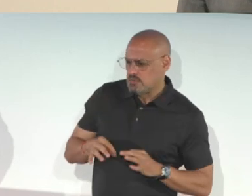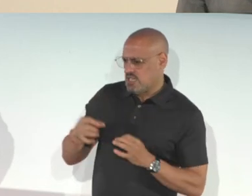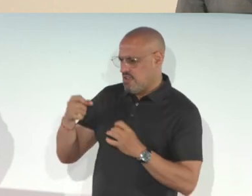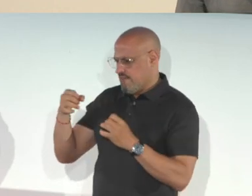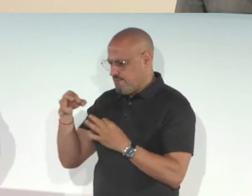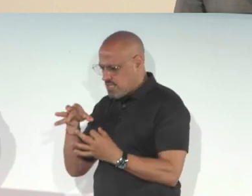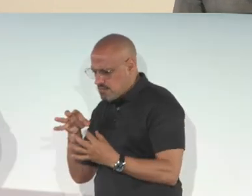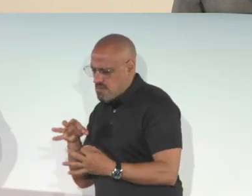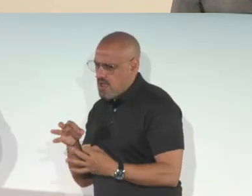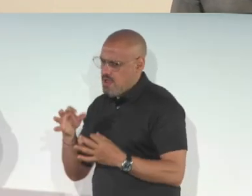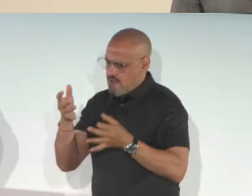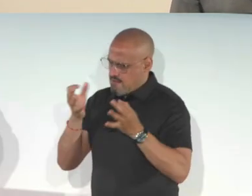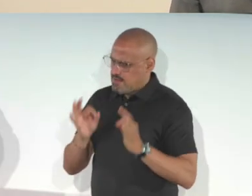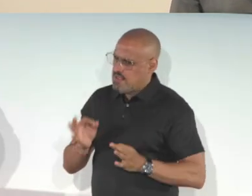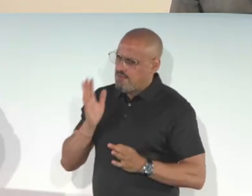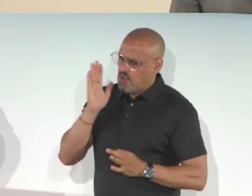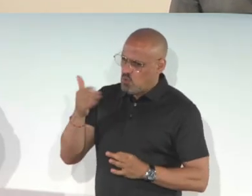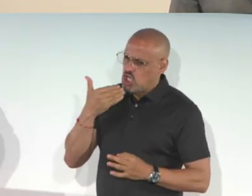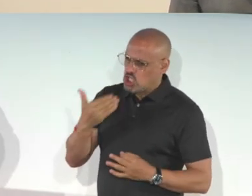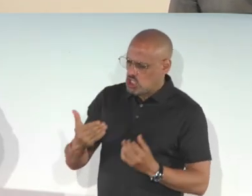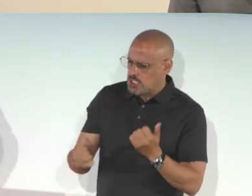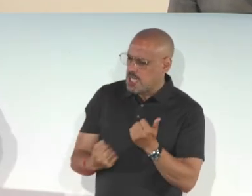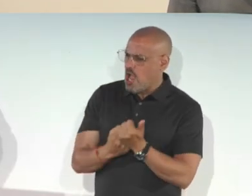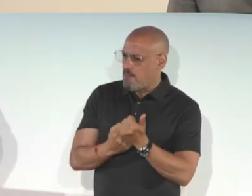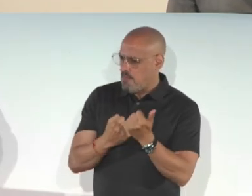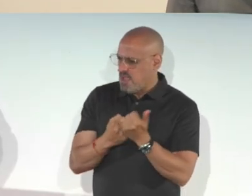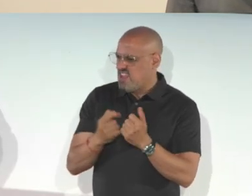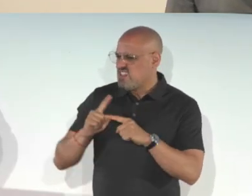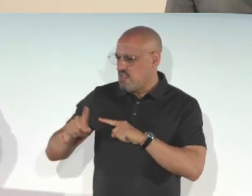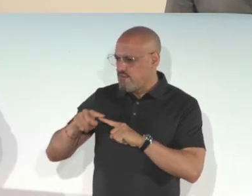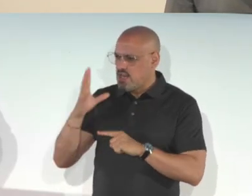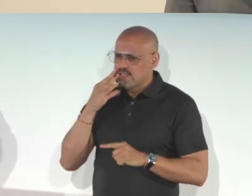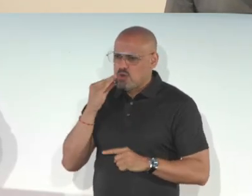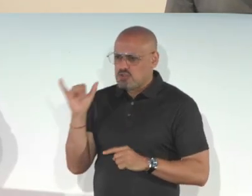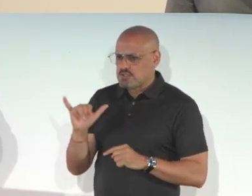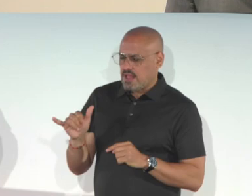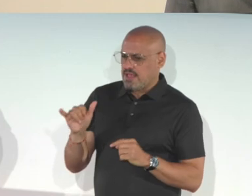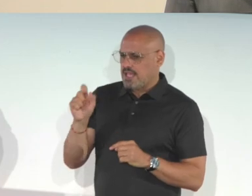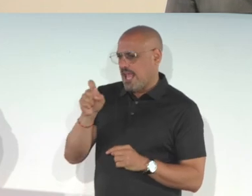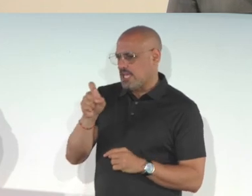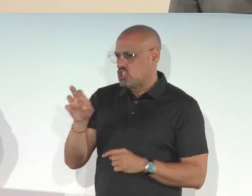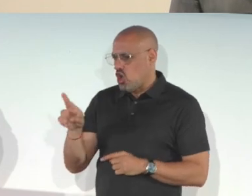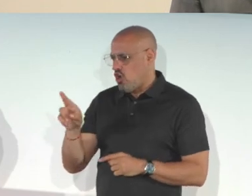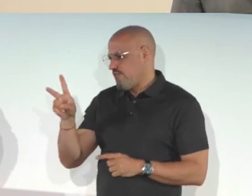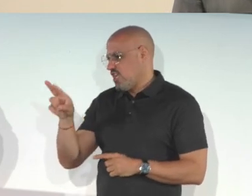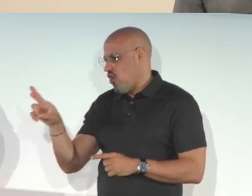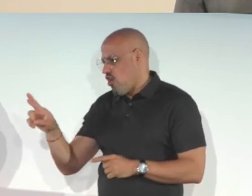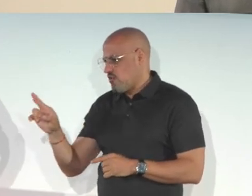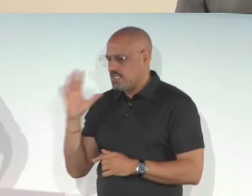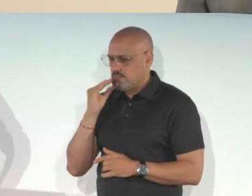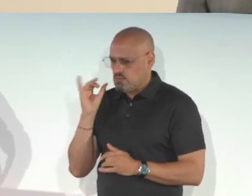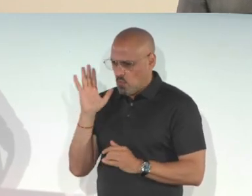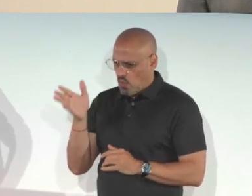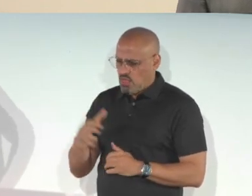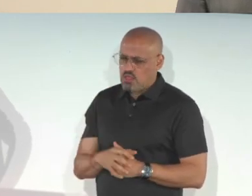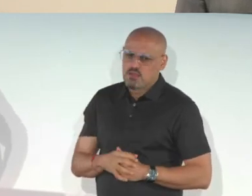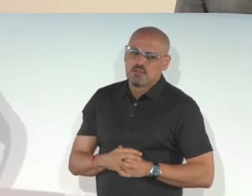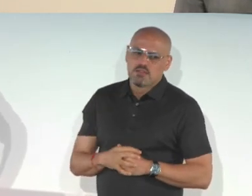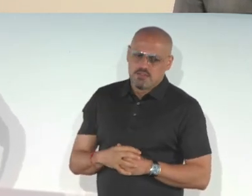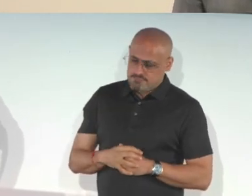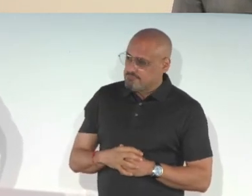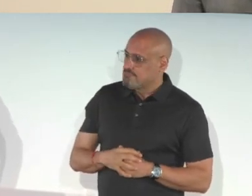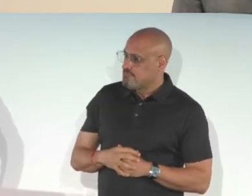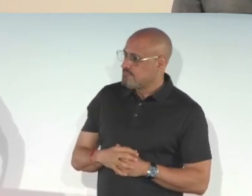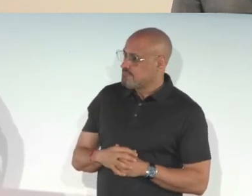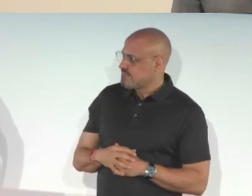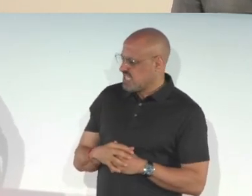correctly like with audio with descriptions and with some feedback definitely will be a good complement